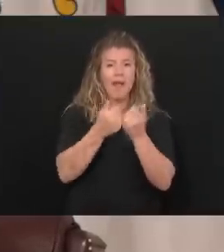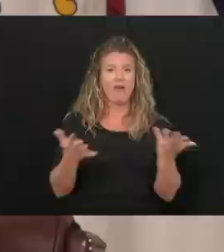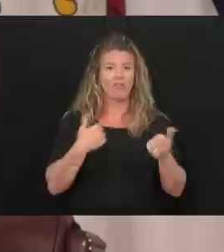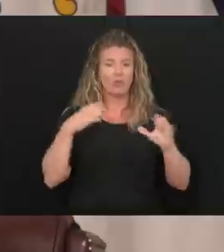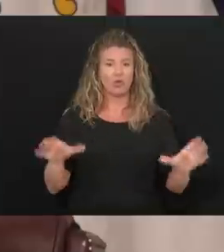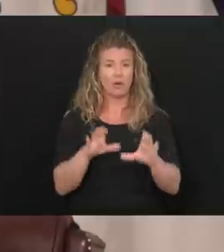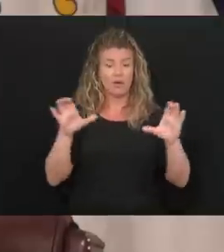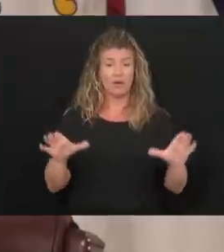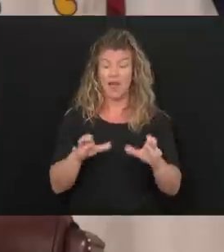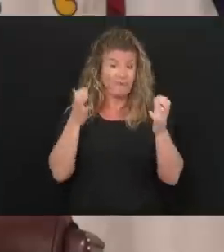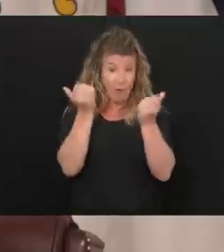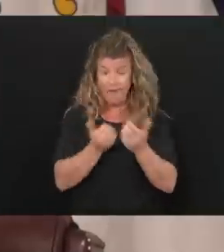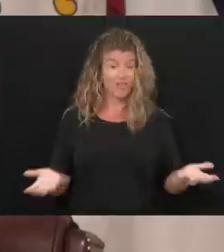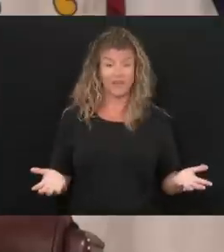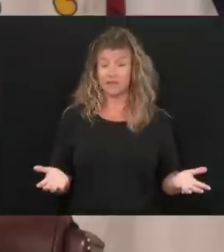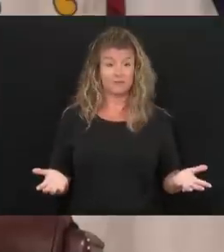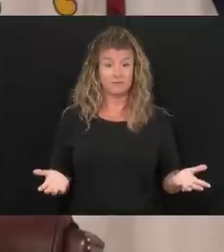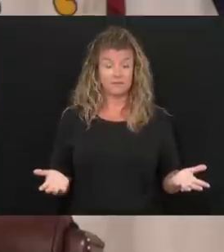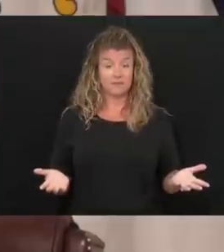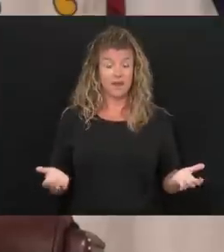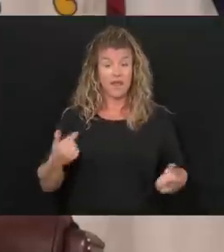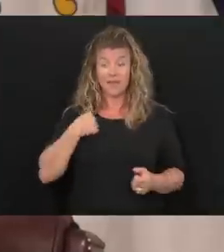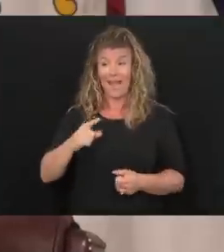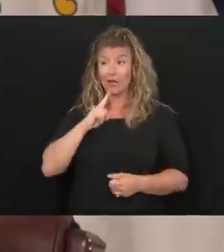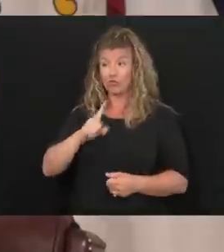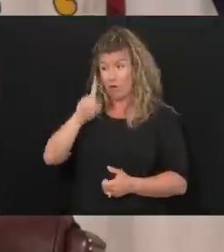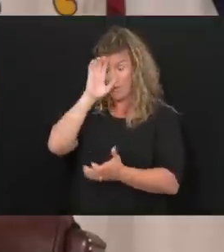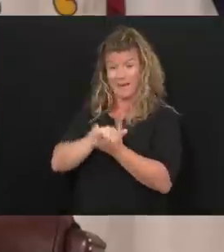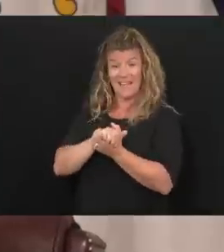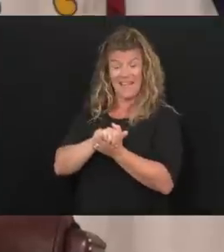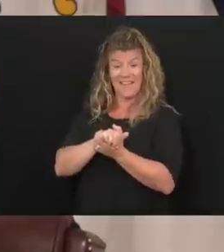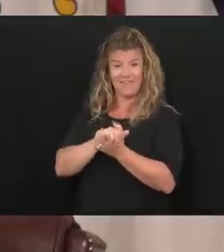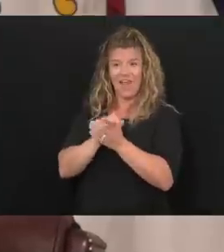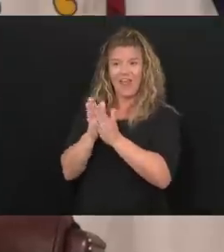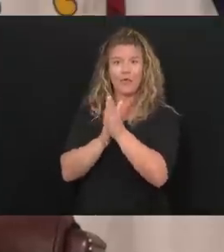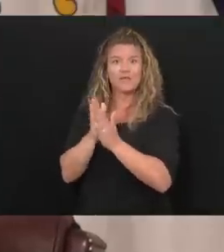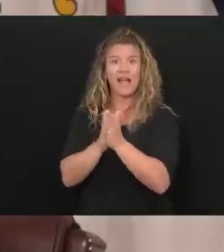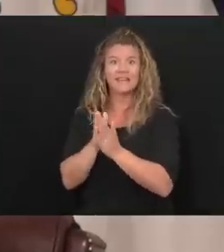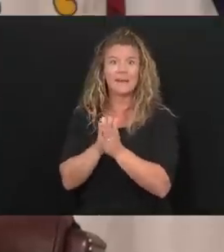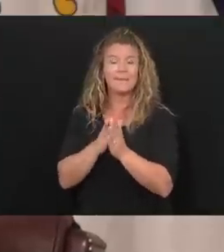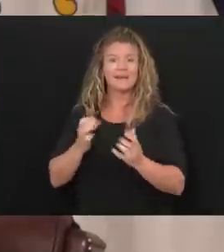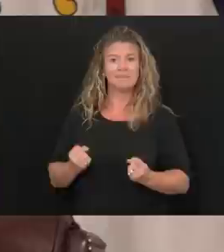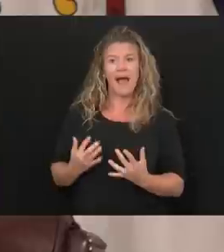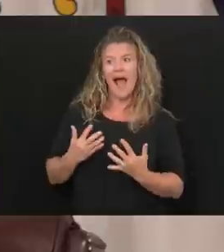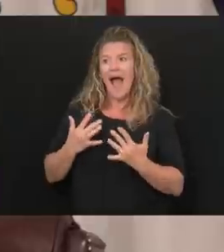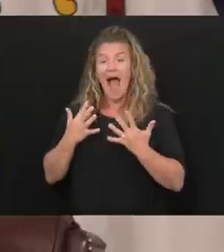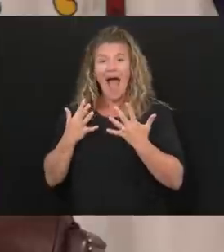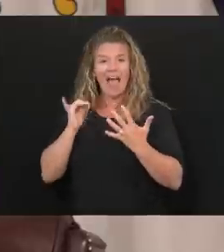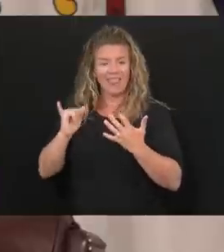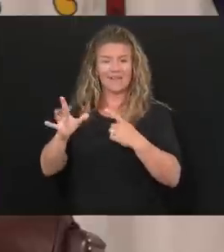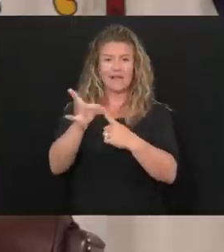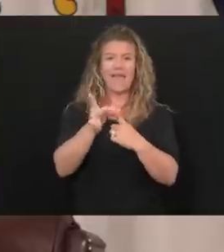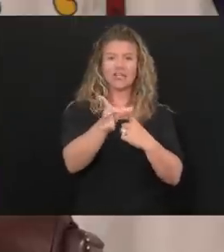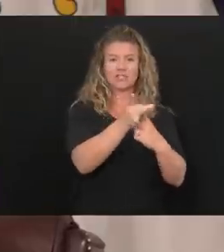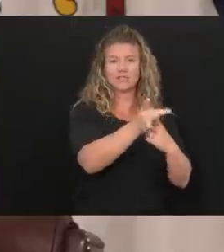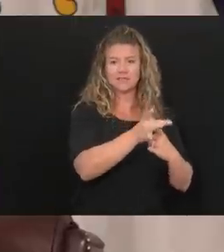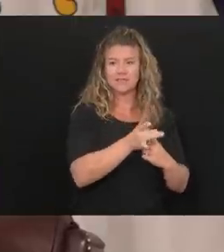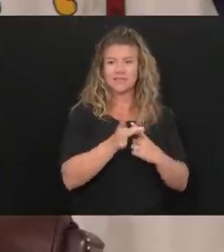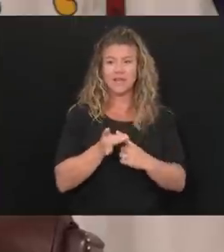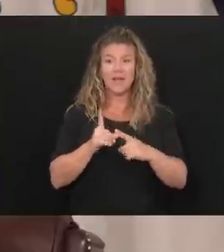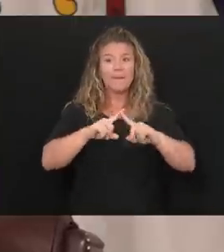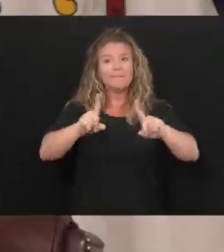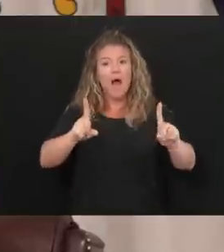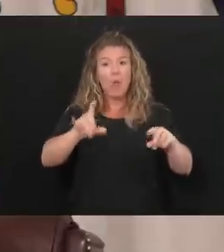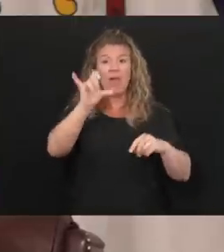in everything. Because I truly believe that enthusiasm is really contagious. Now, with all that being said,